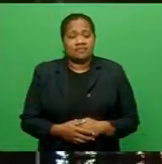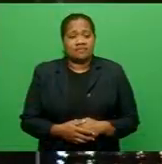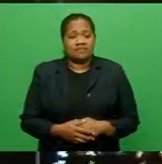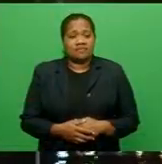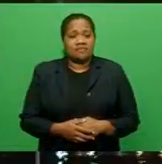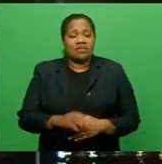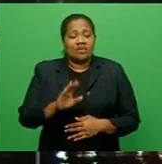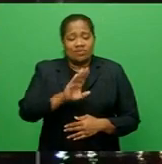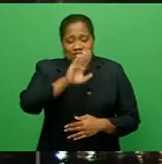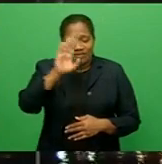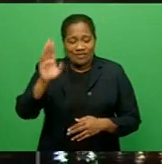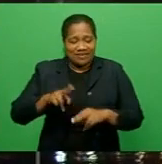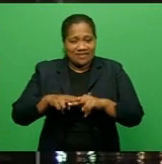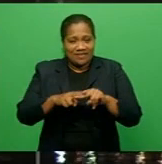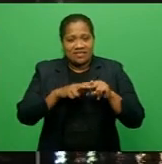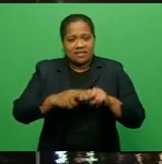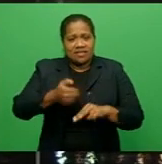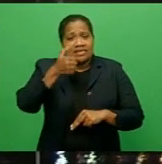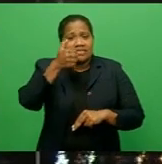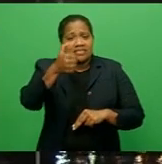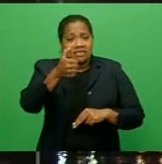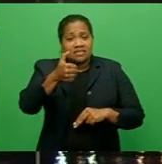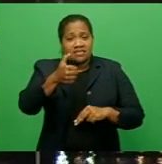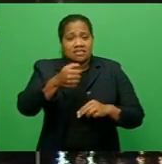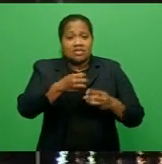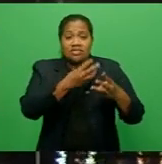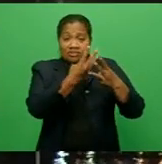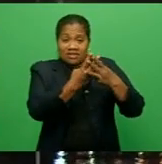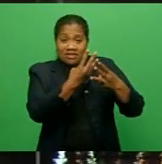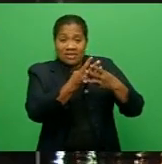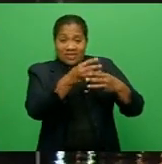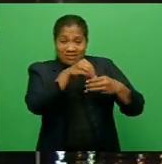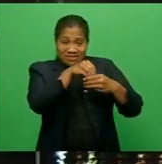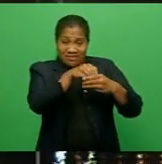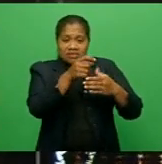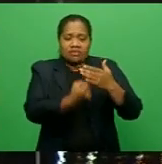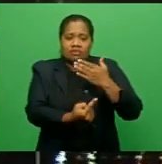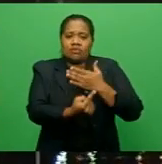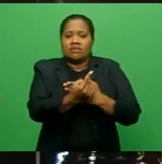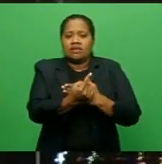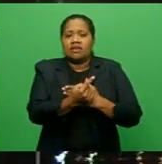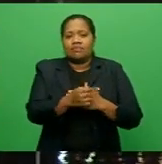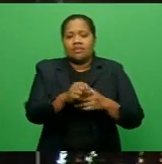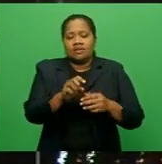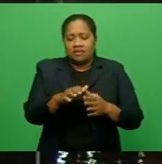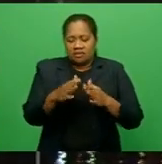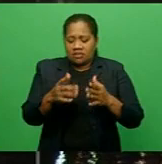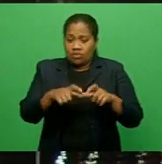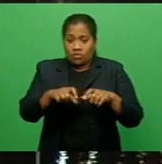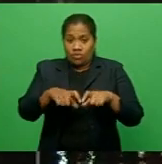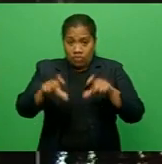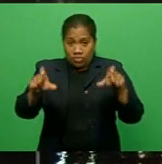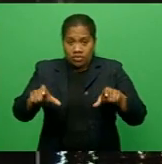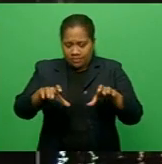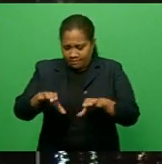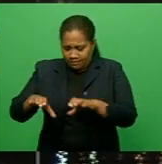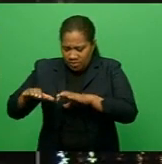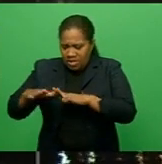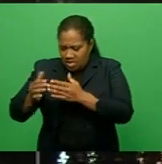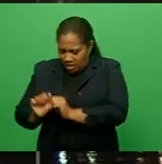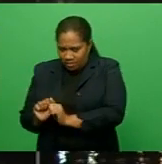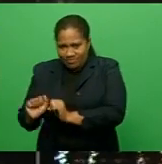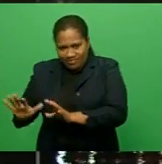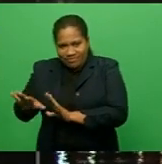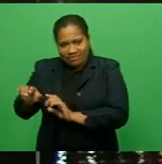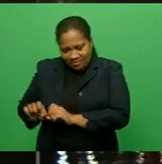Uluwunaka, Fiji. Six Sodelpa MPs have been granted bail by the Subha Magistrates Court after being charged with one count of giving false